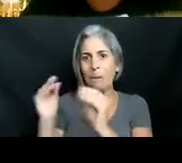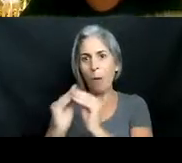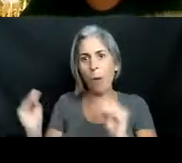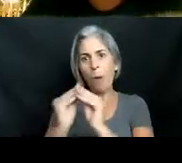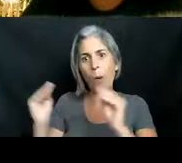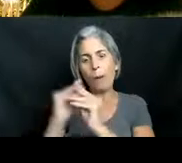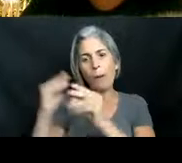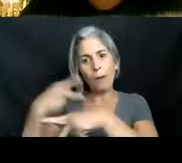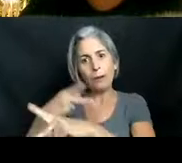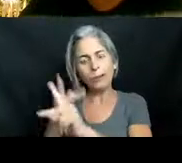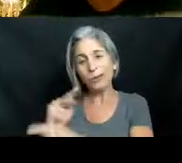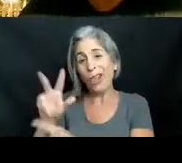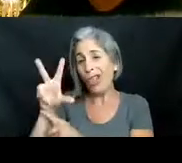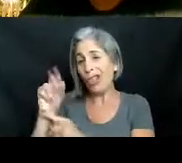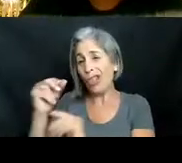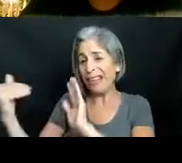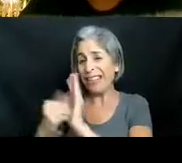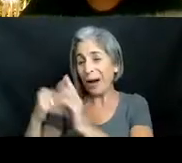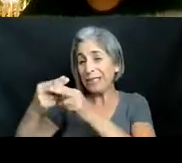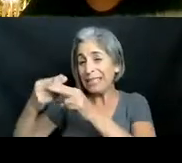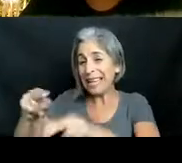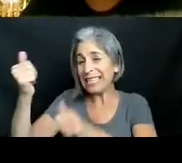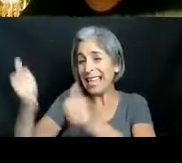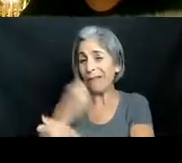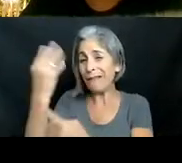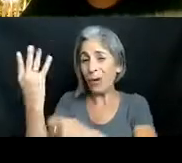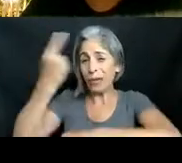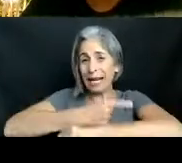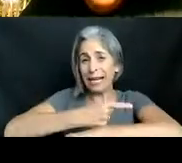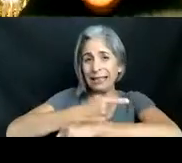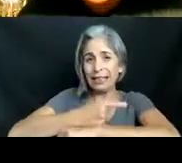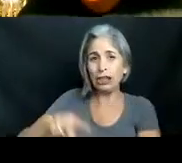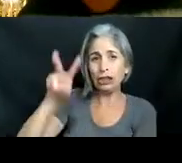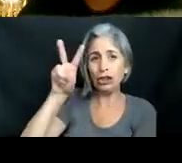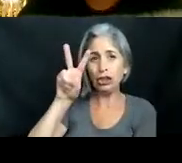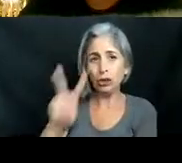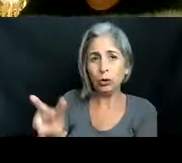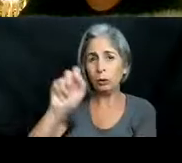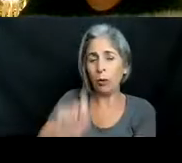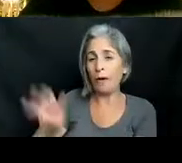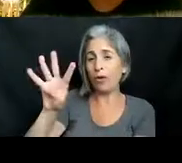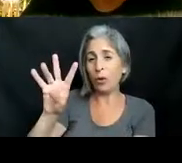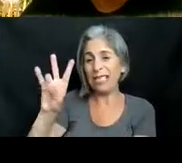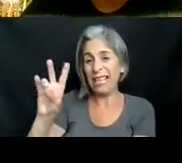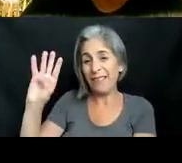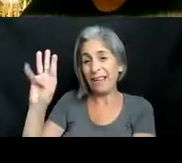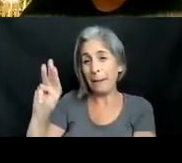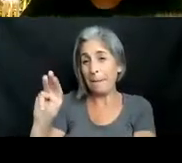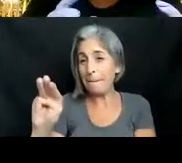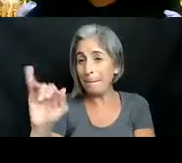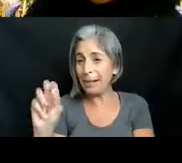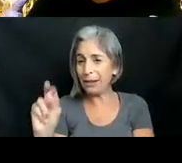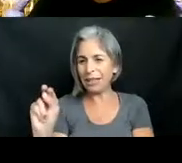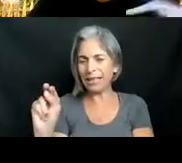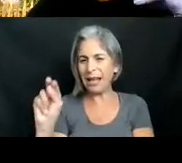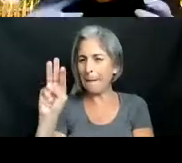produce 30 000 eggs every four days so that is 2.47 million eggs per female per year so